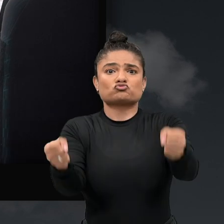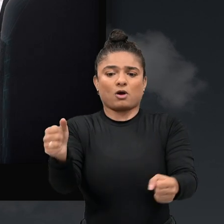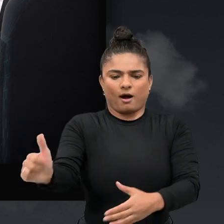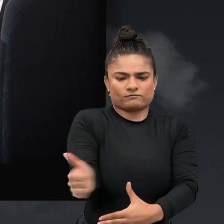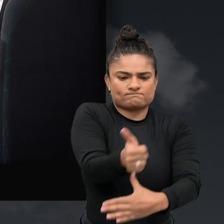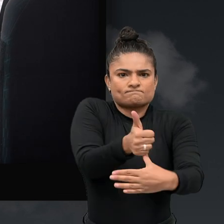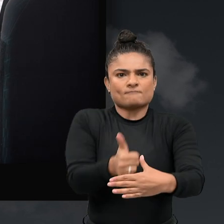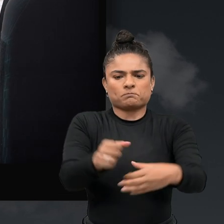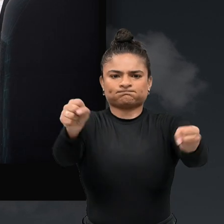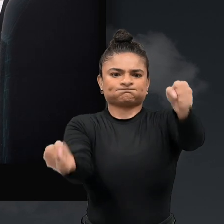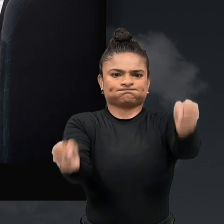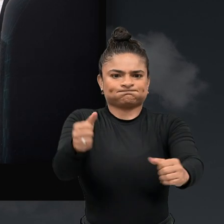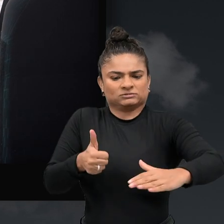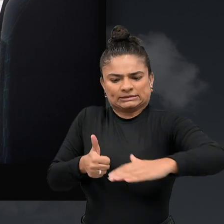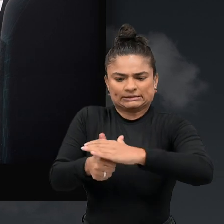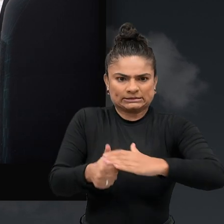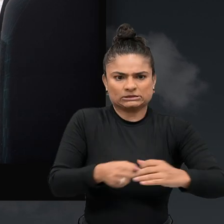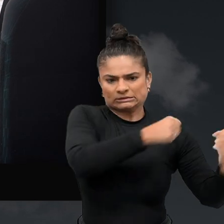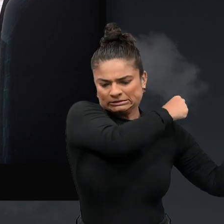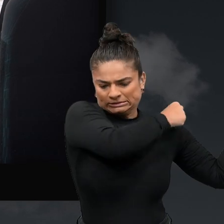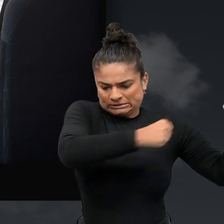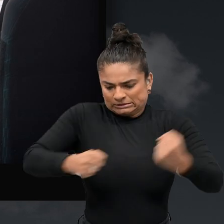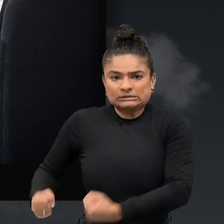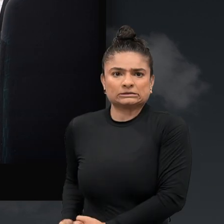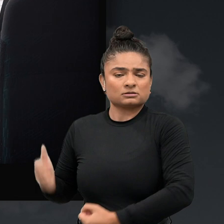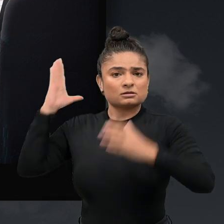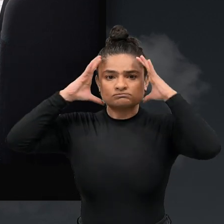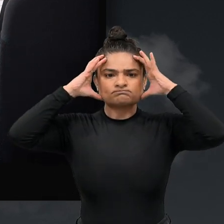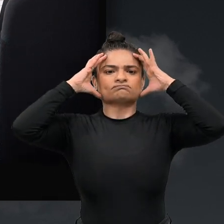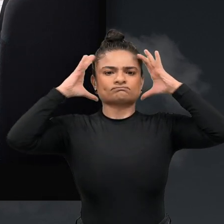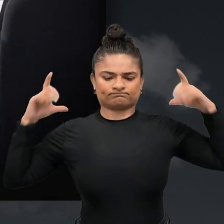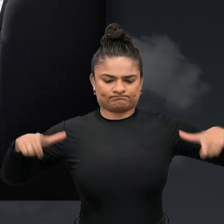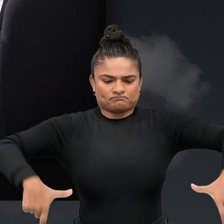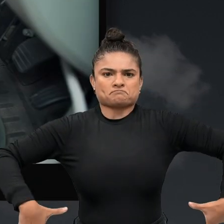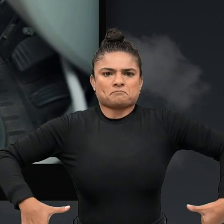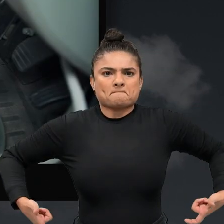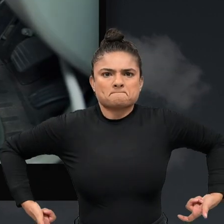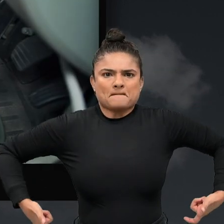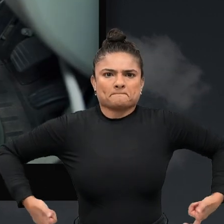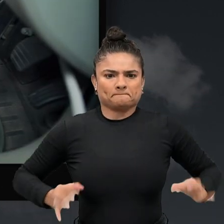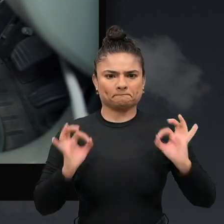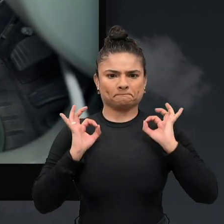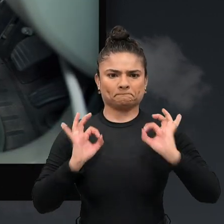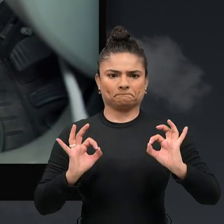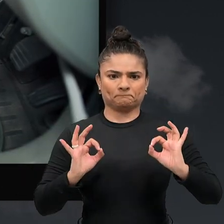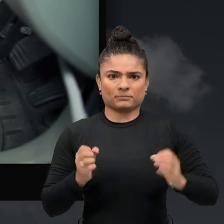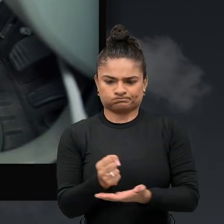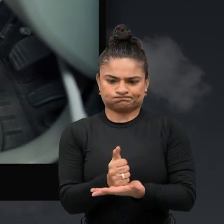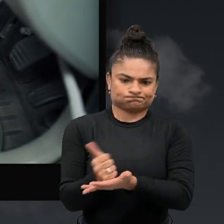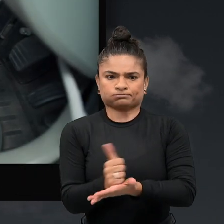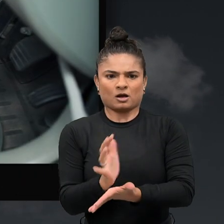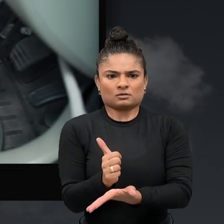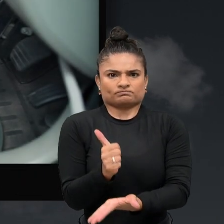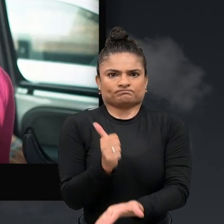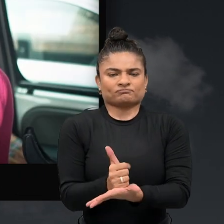into the driver's position. The wheelchair is then secured and a back and a headrest fitted to ensure that they are stable and secure